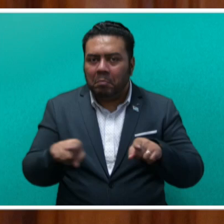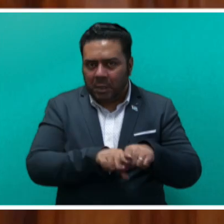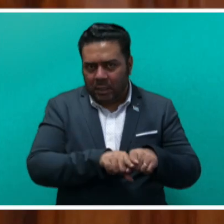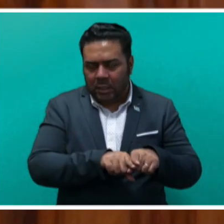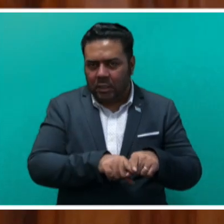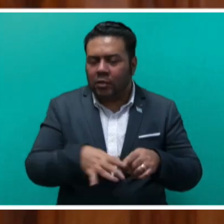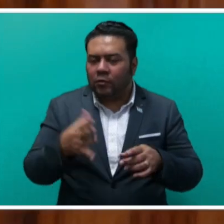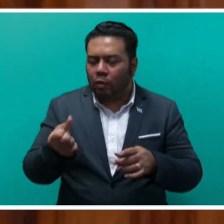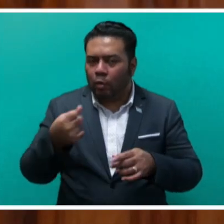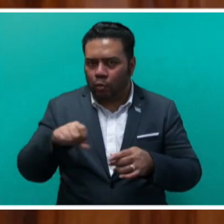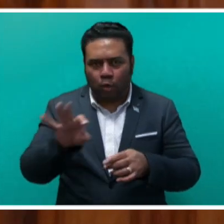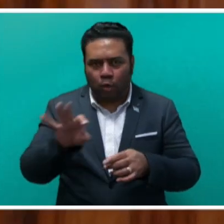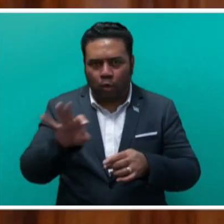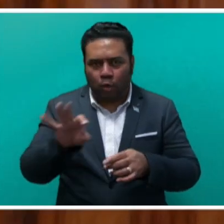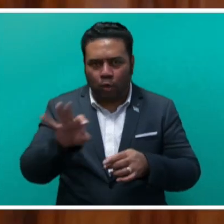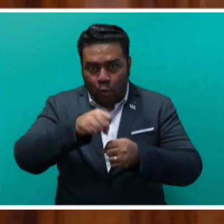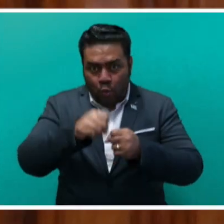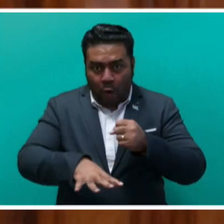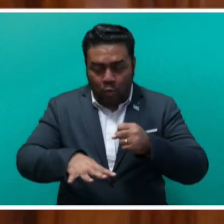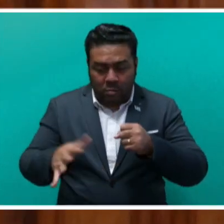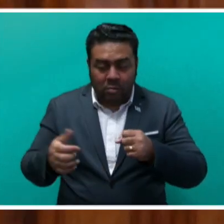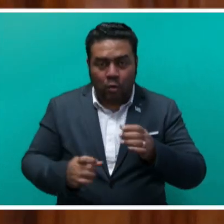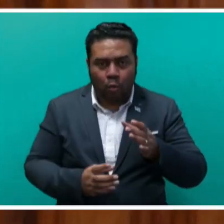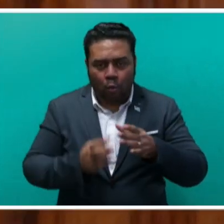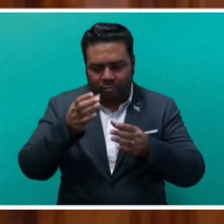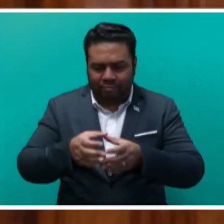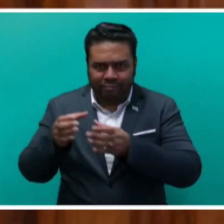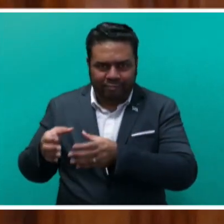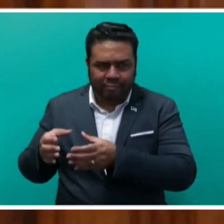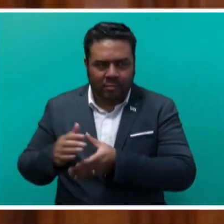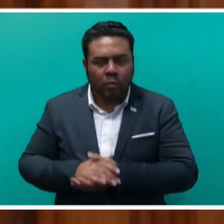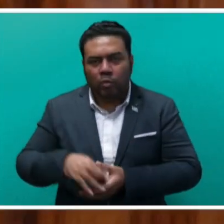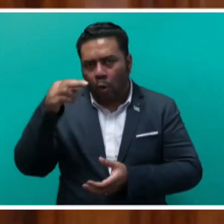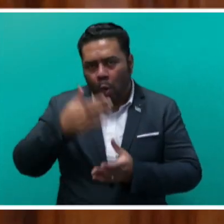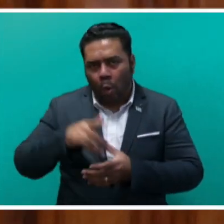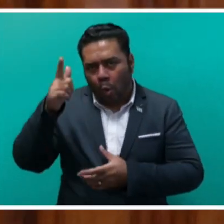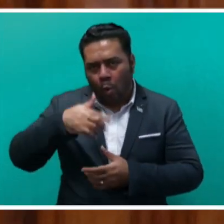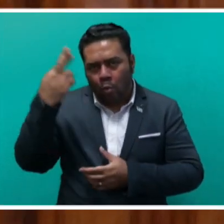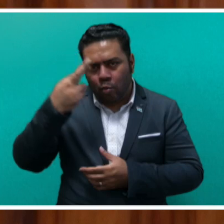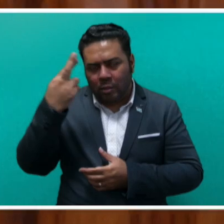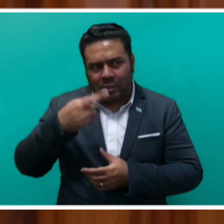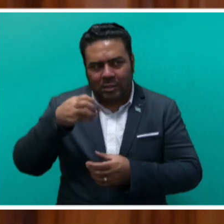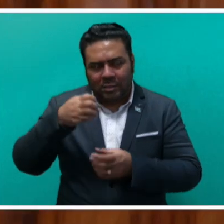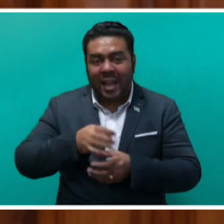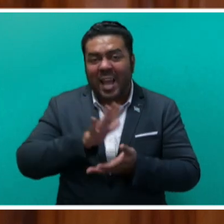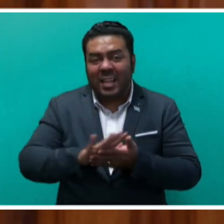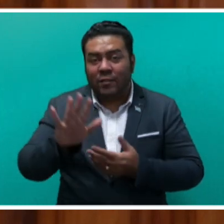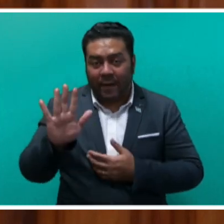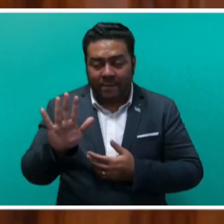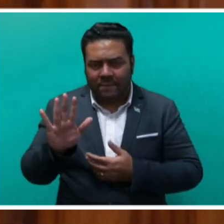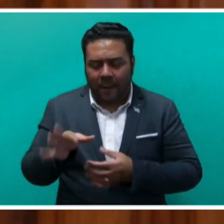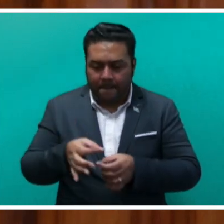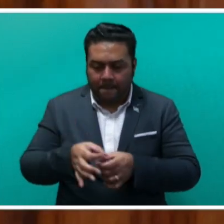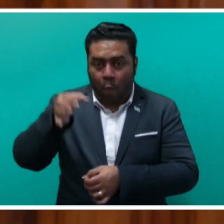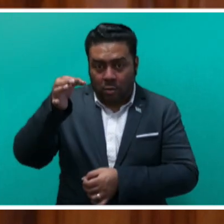not in ground contact, H4 are posts, which has low risk and ground contact, H5 poles,